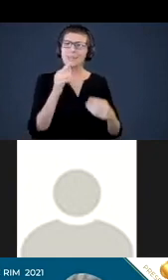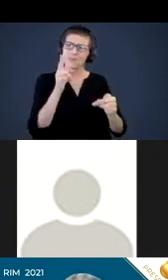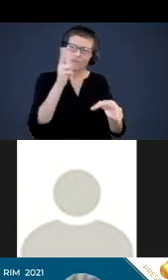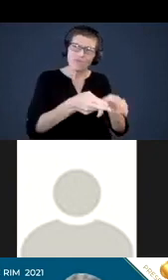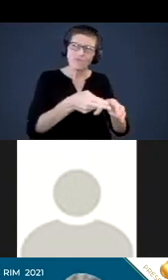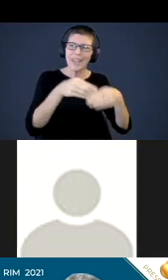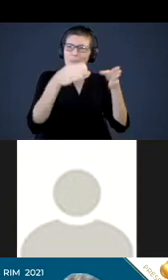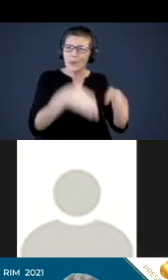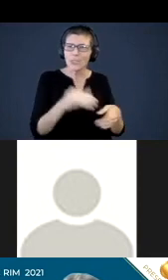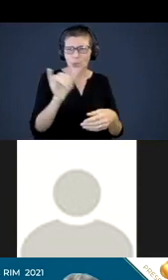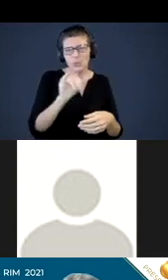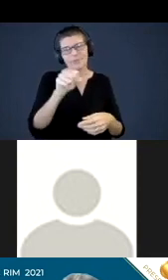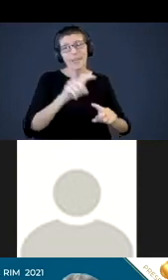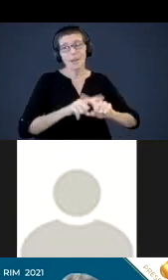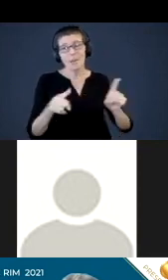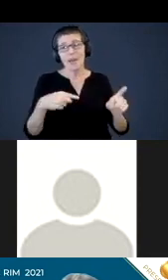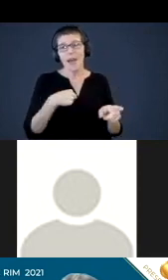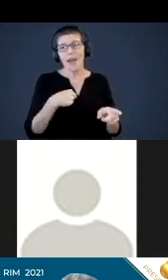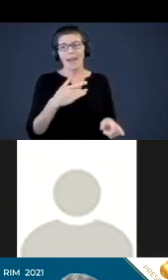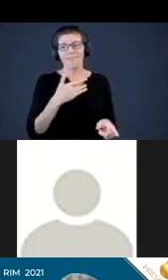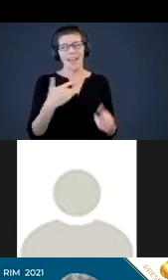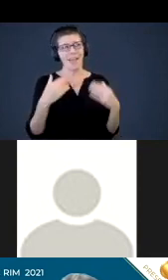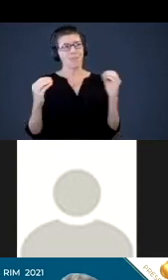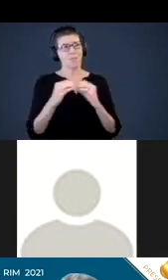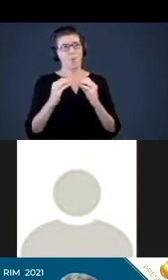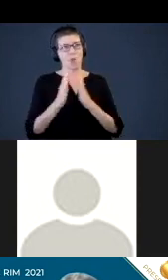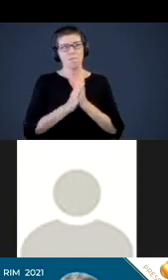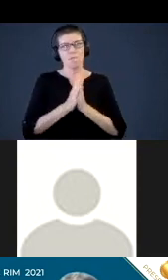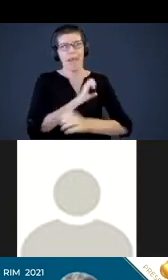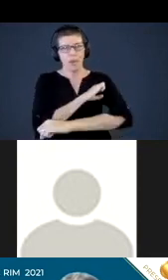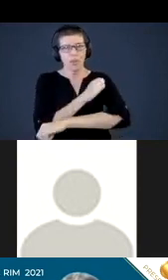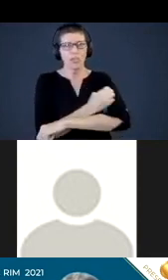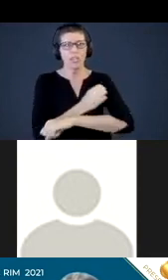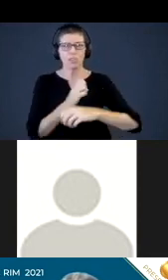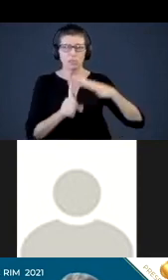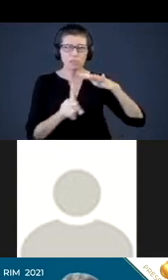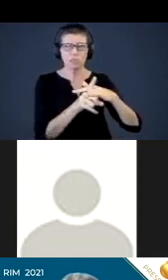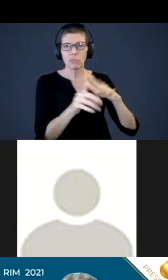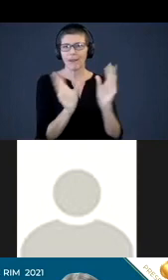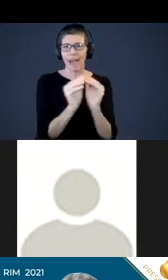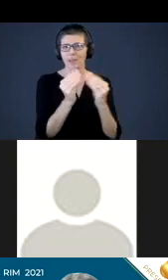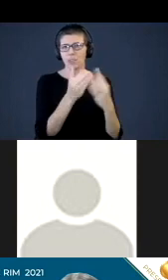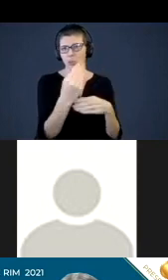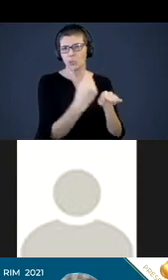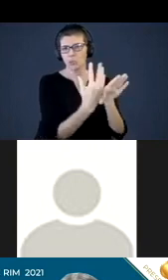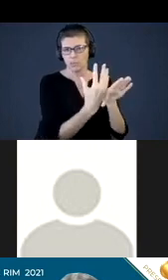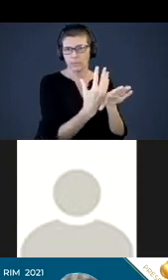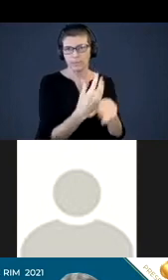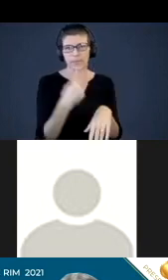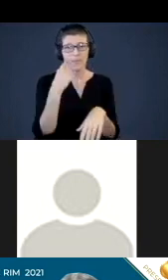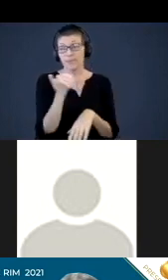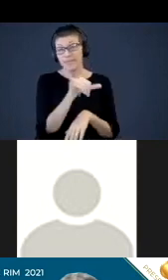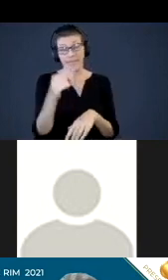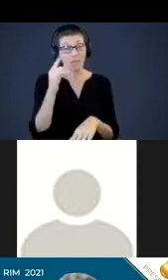but, you know, I found myself a lot more energy being able to attend a conference virtually and I think it's the same for the